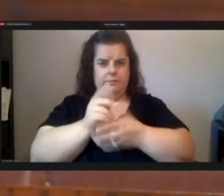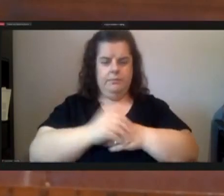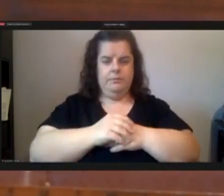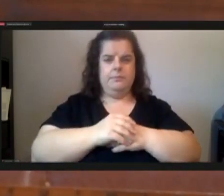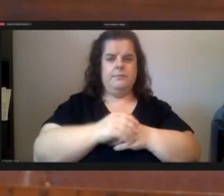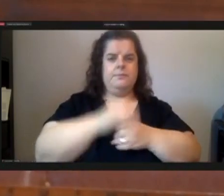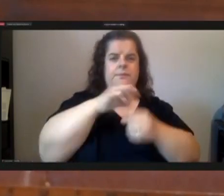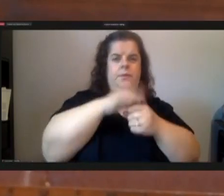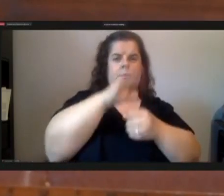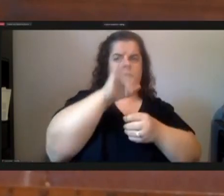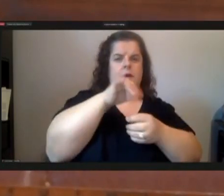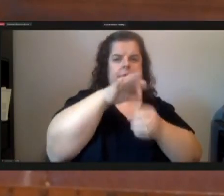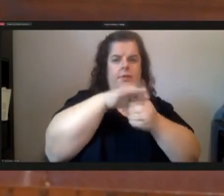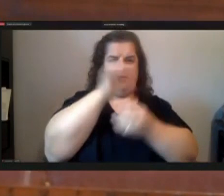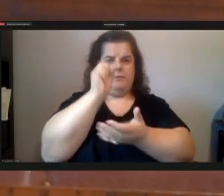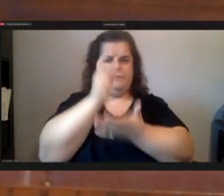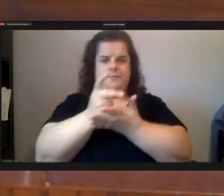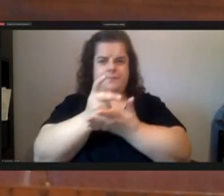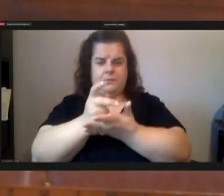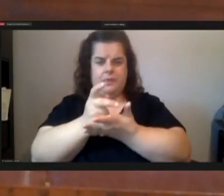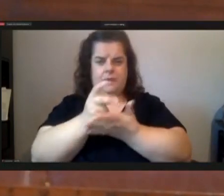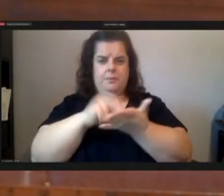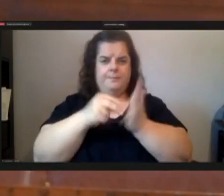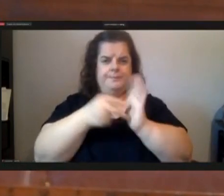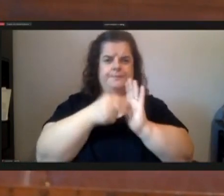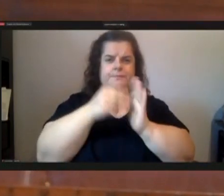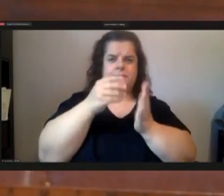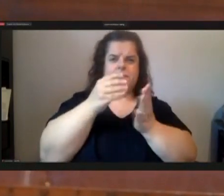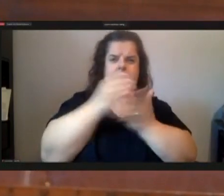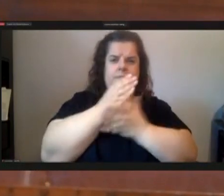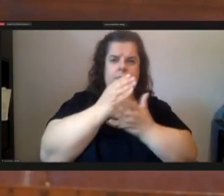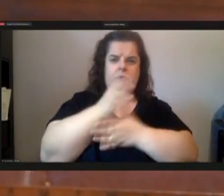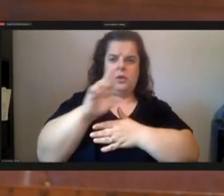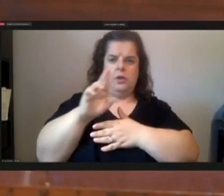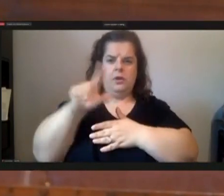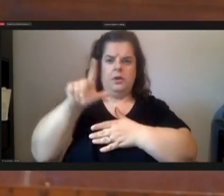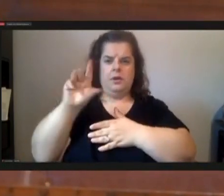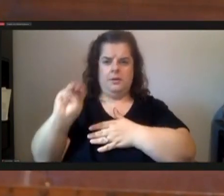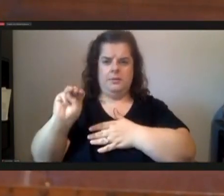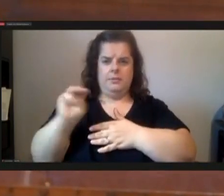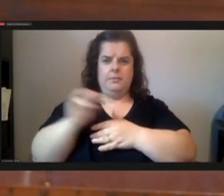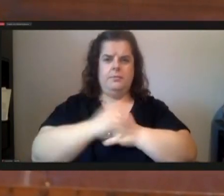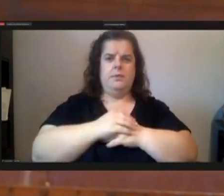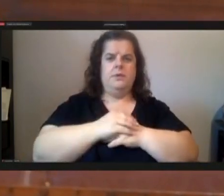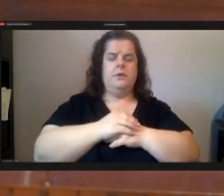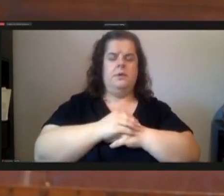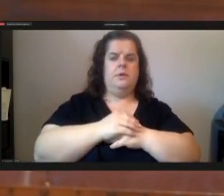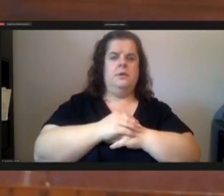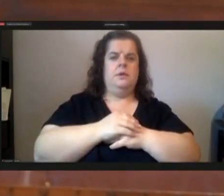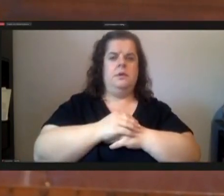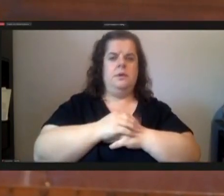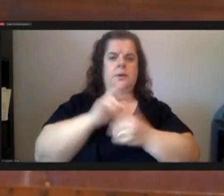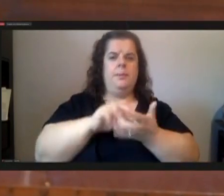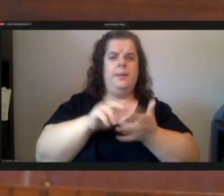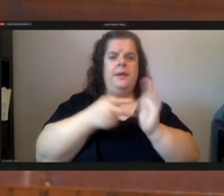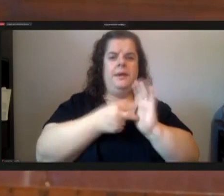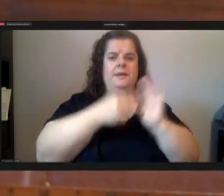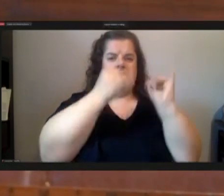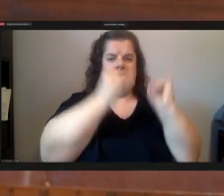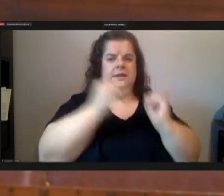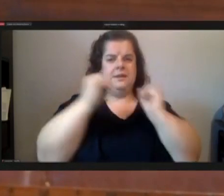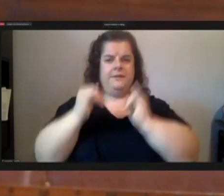voter verification copyright rlm um is it means individual control